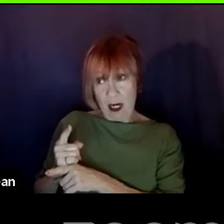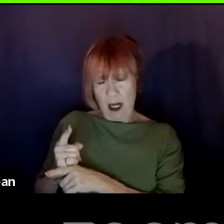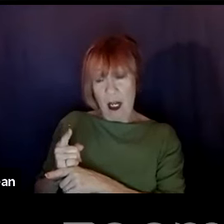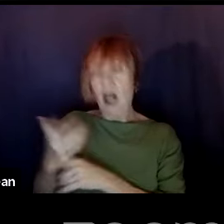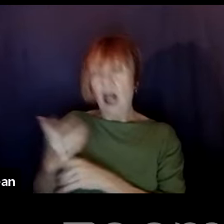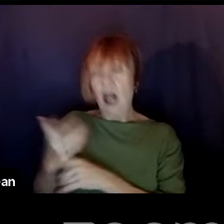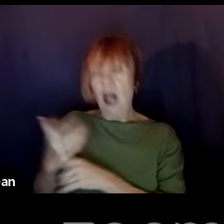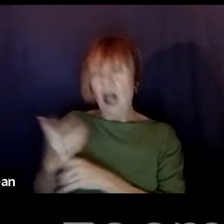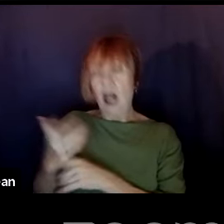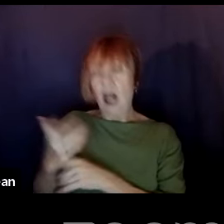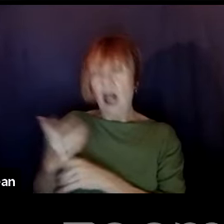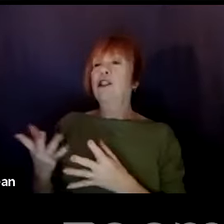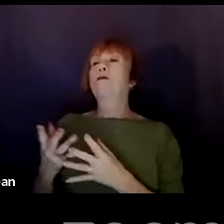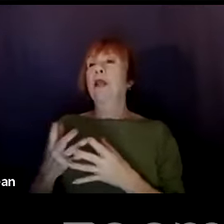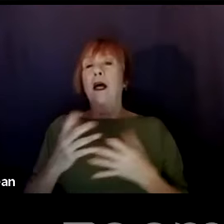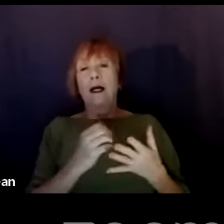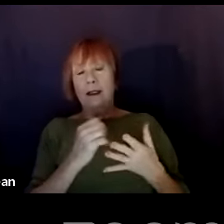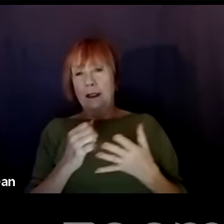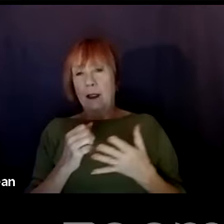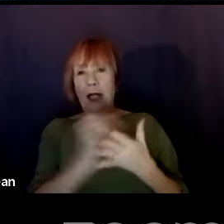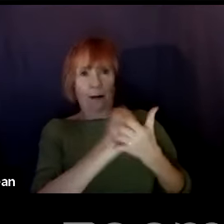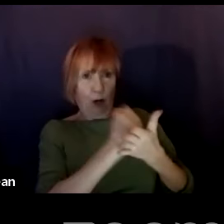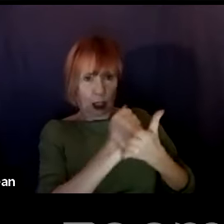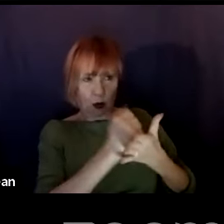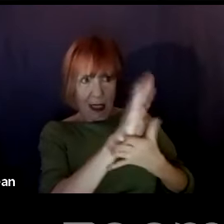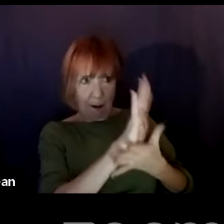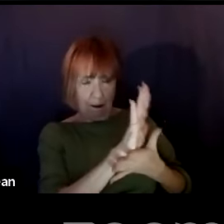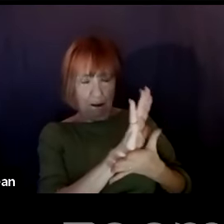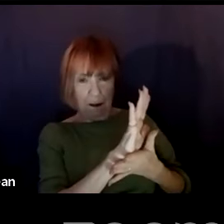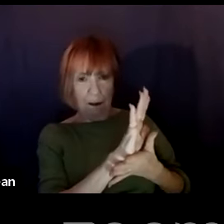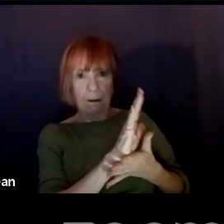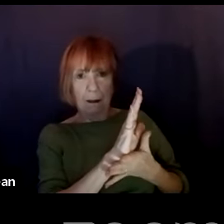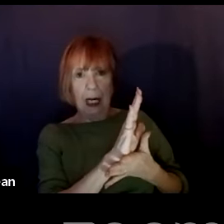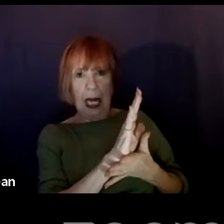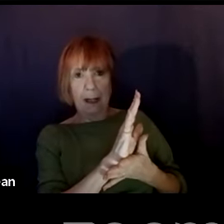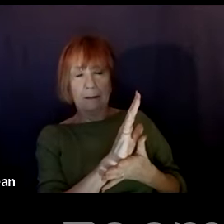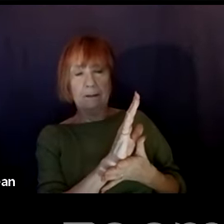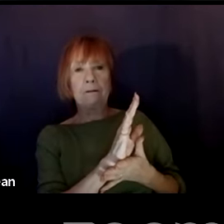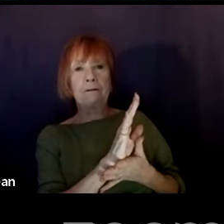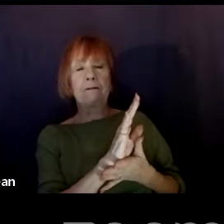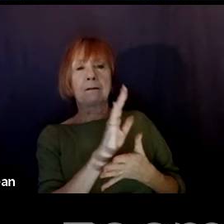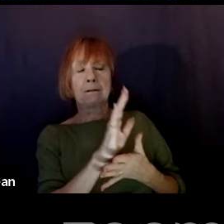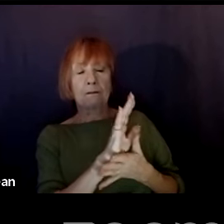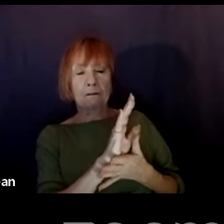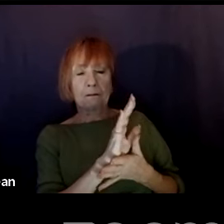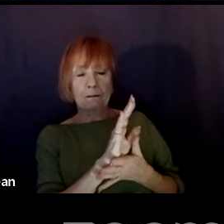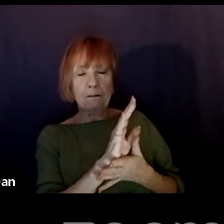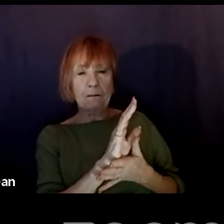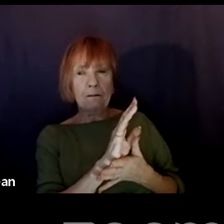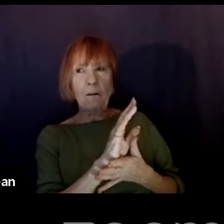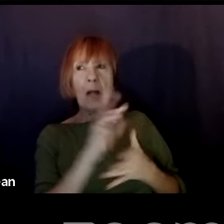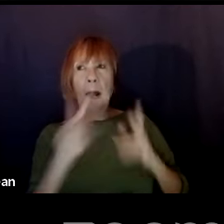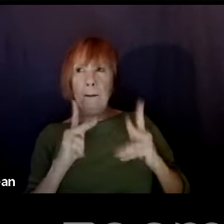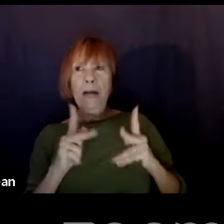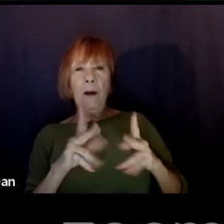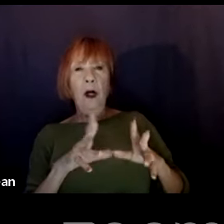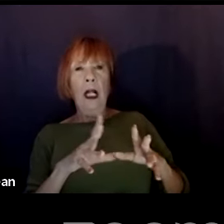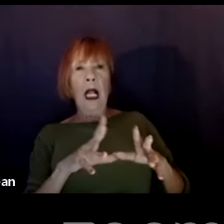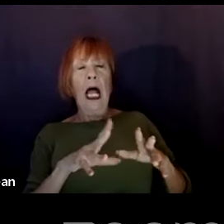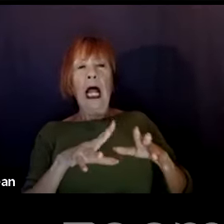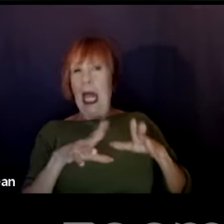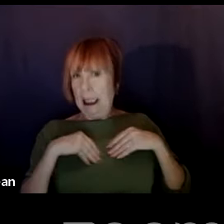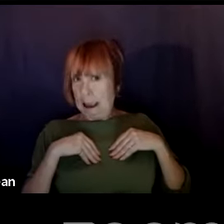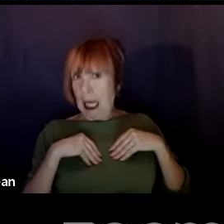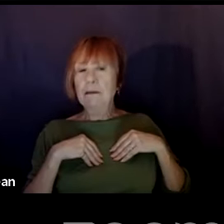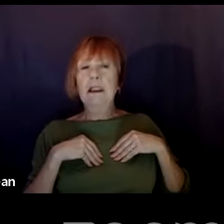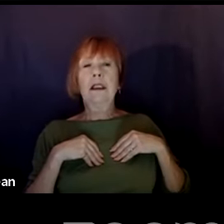within a screenplay? I think everybody's, uh, accepting of this and they can enjoy it in a theatrical or a